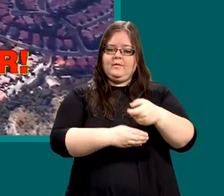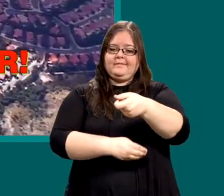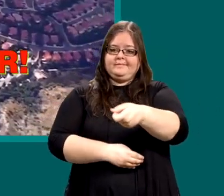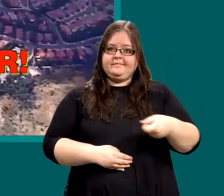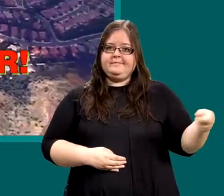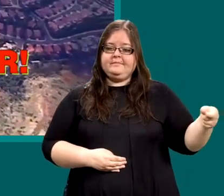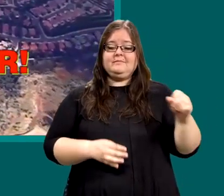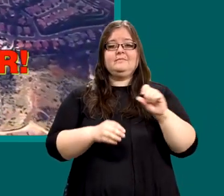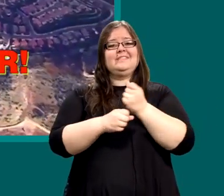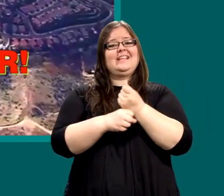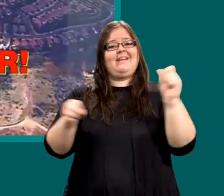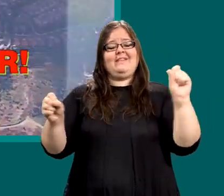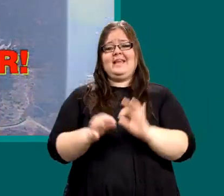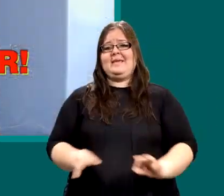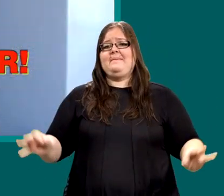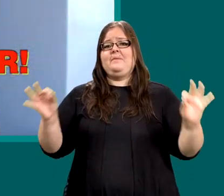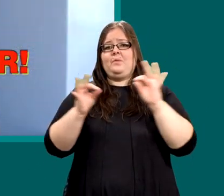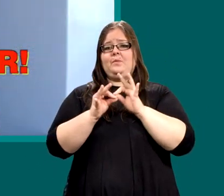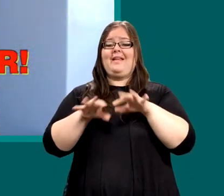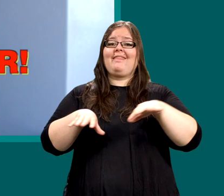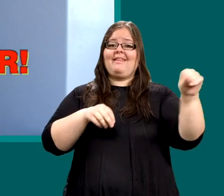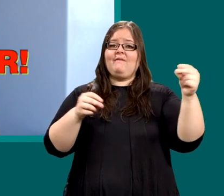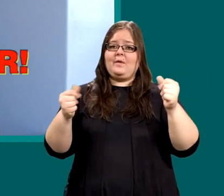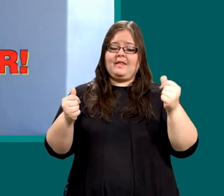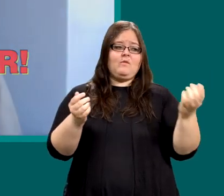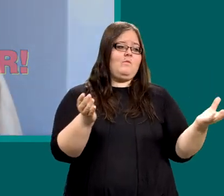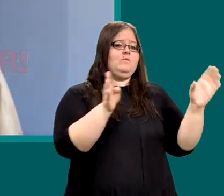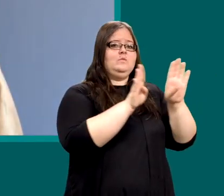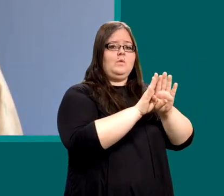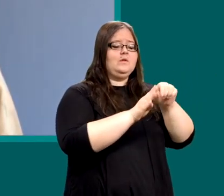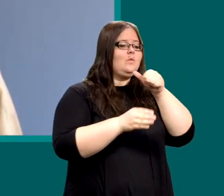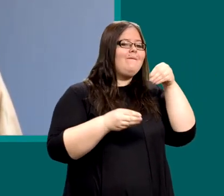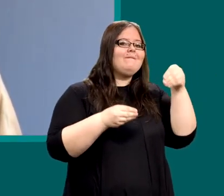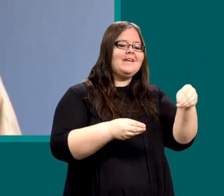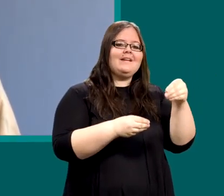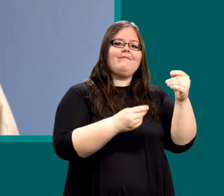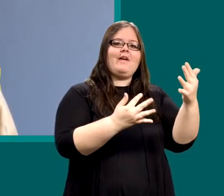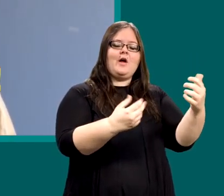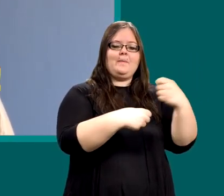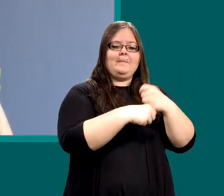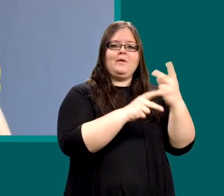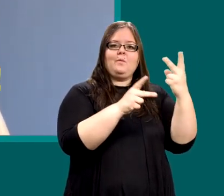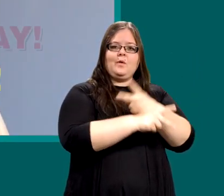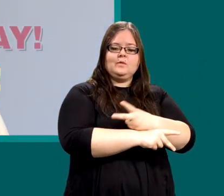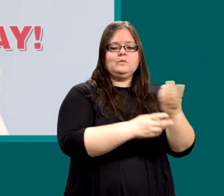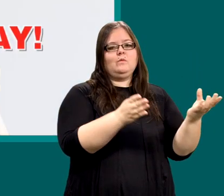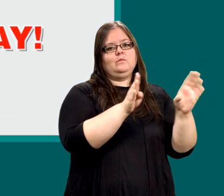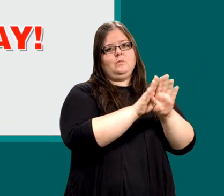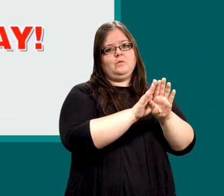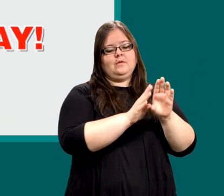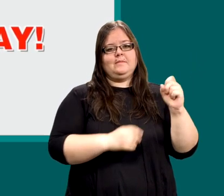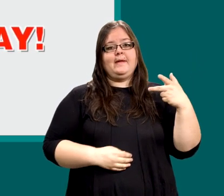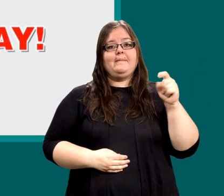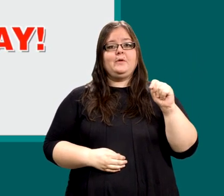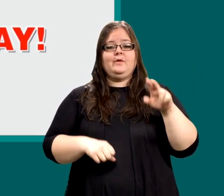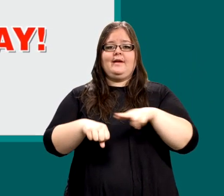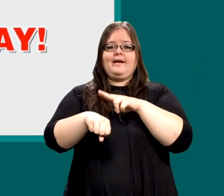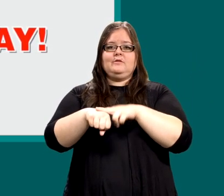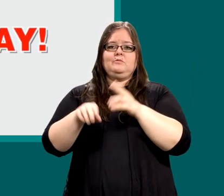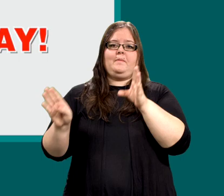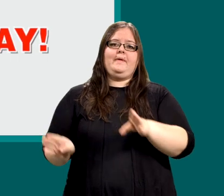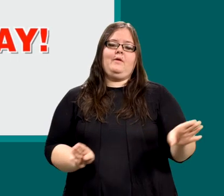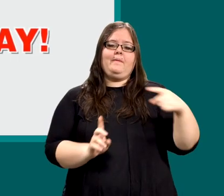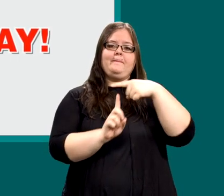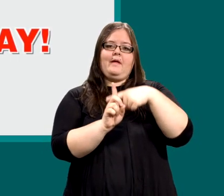Your safety is the most important thing. Get out quickly and close the door. Don't feed the fire. Close the door. September